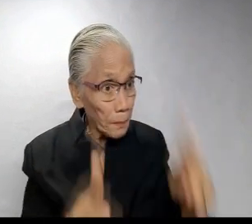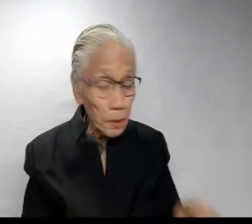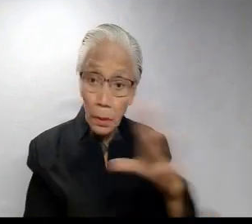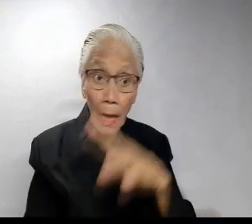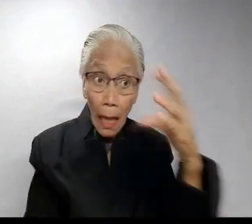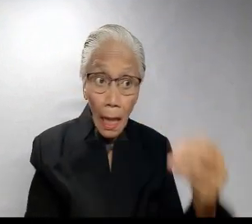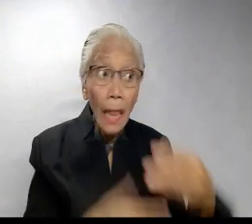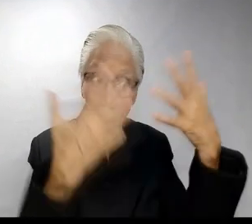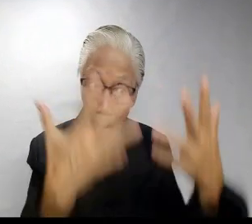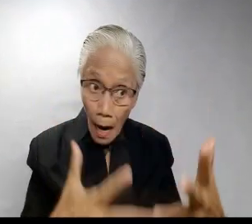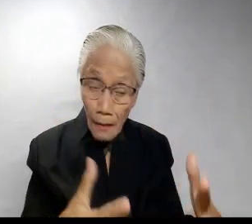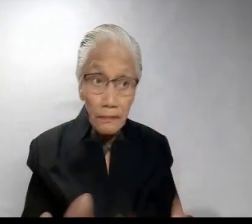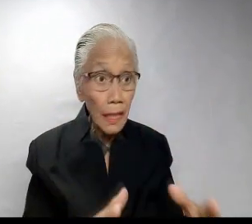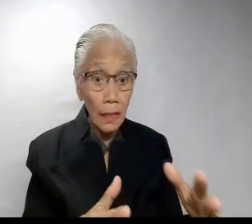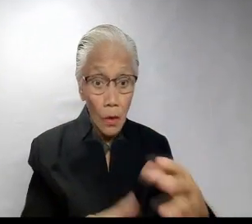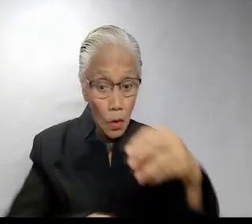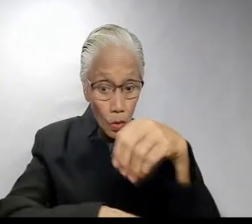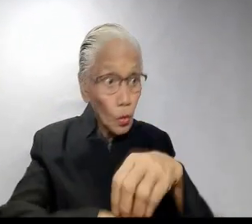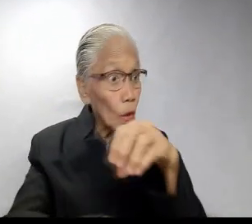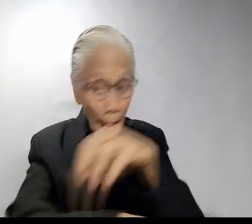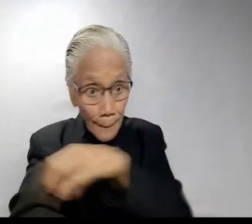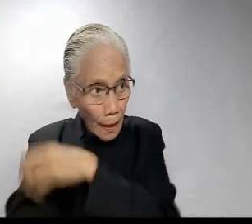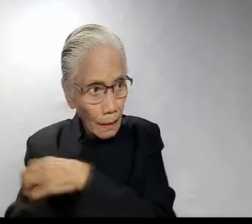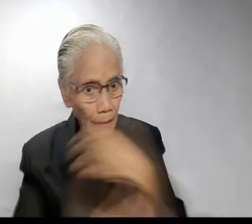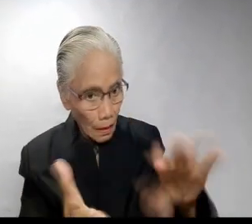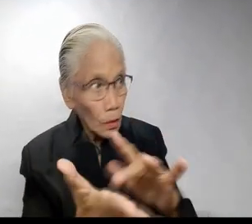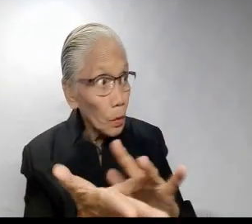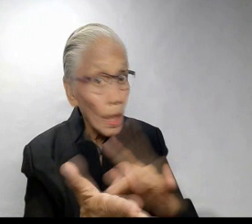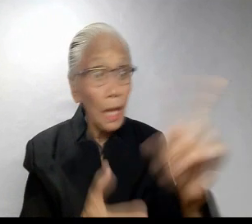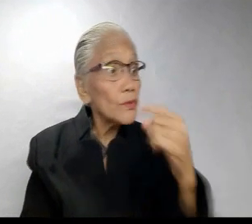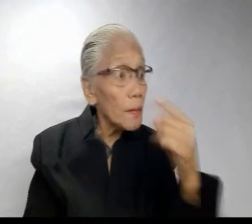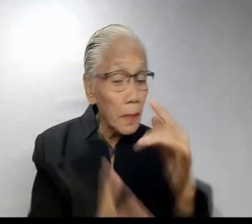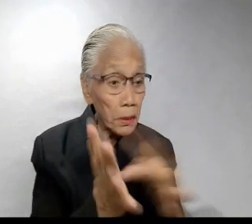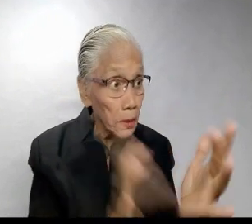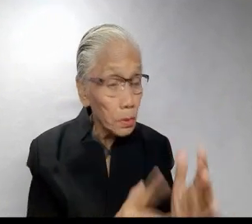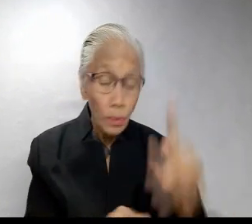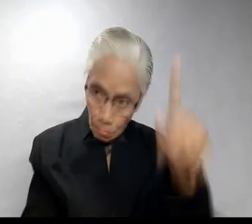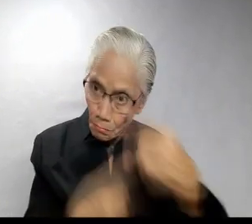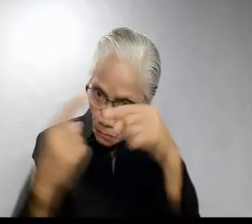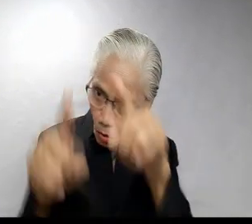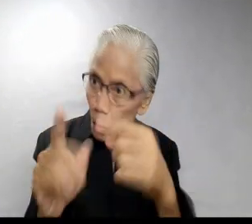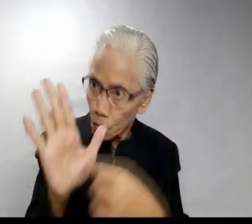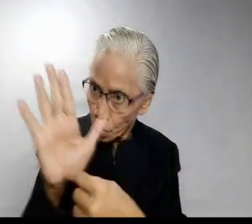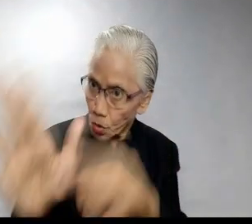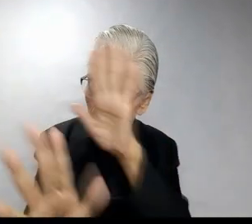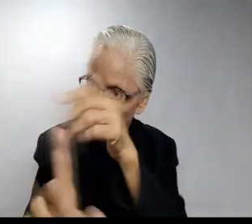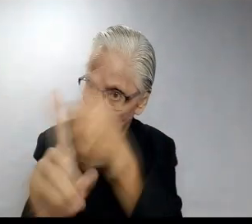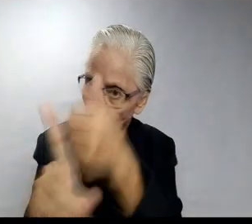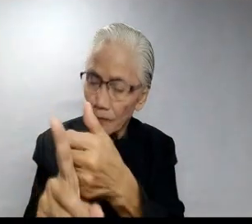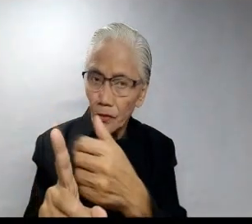shown before another human being. And after curing a leper, ano ang sabi ni Jesus? Go